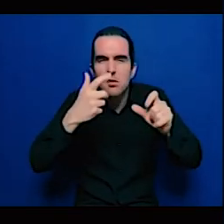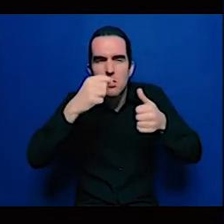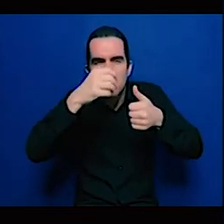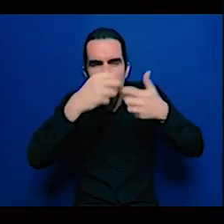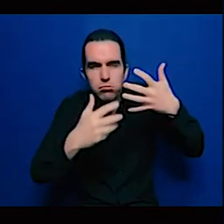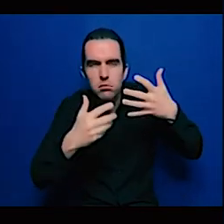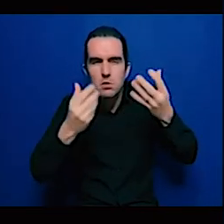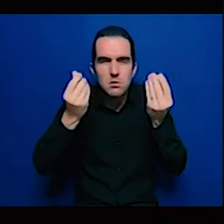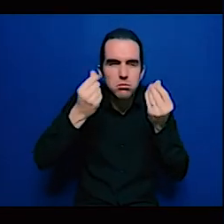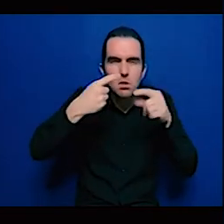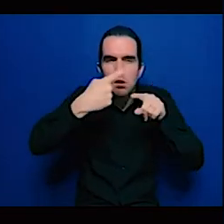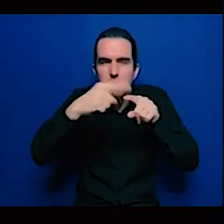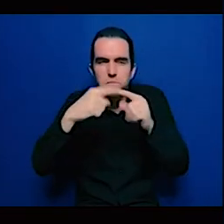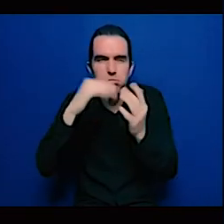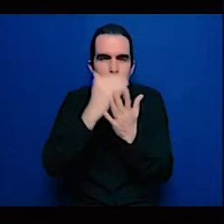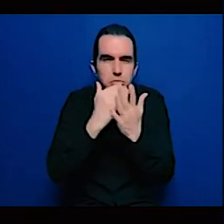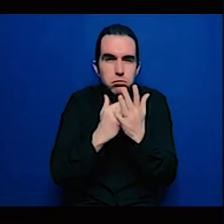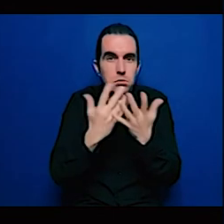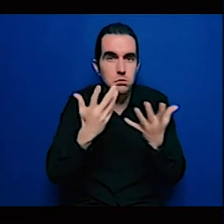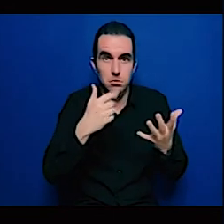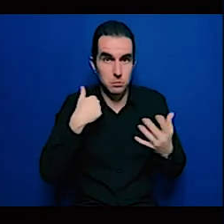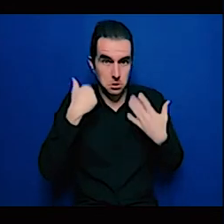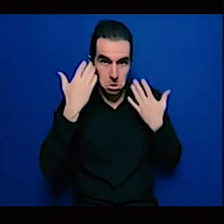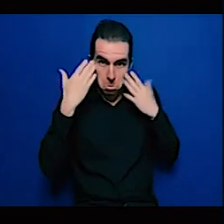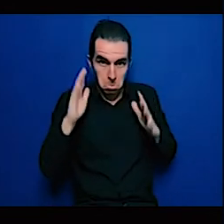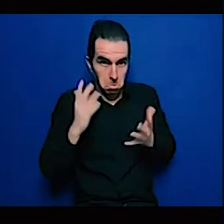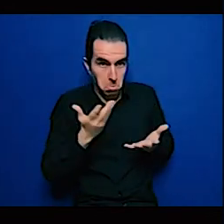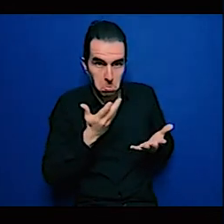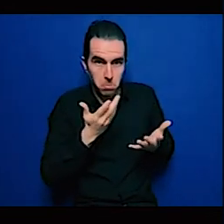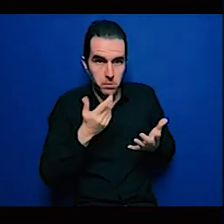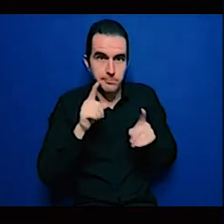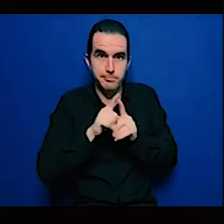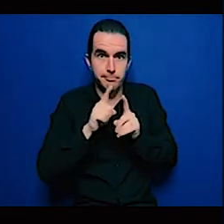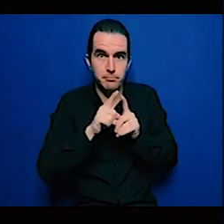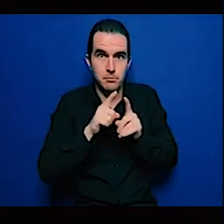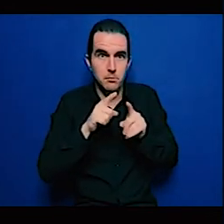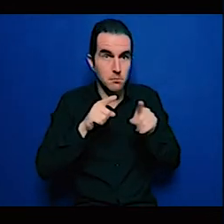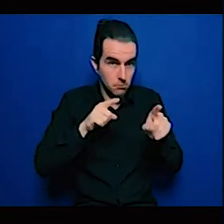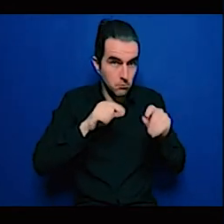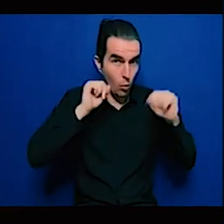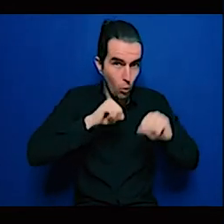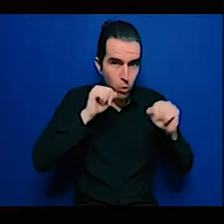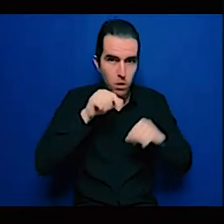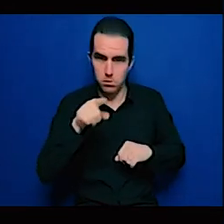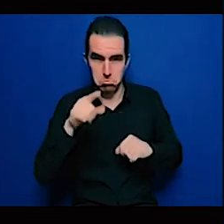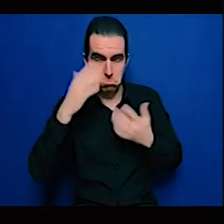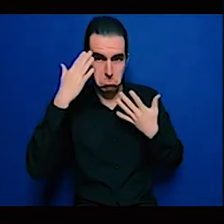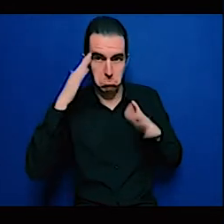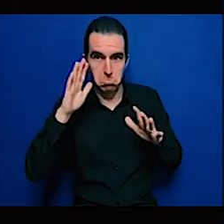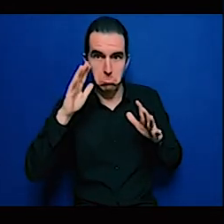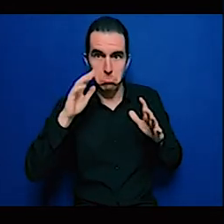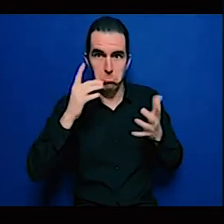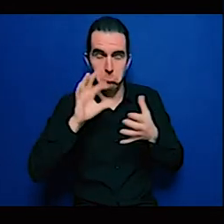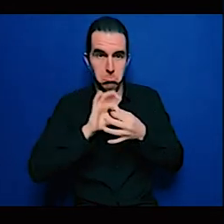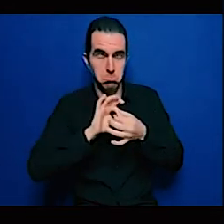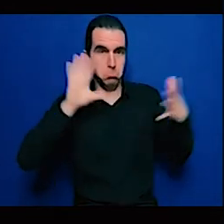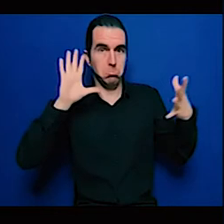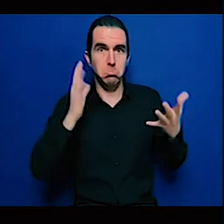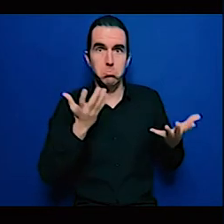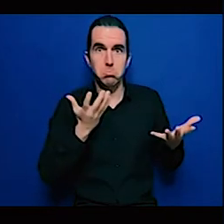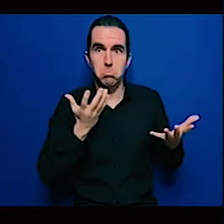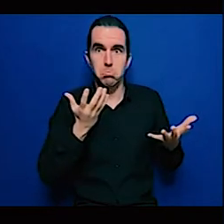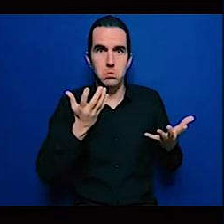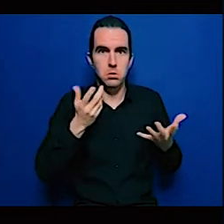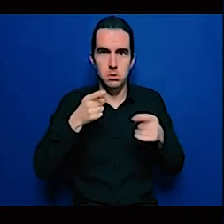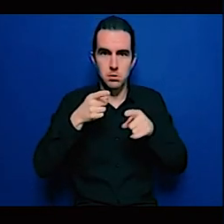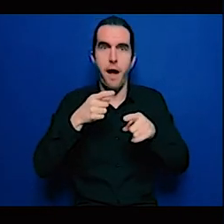knows what those are so again I would also urge that to the extent that certain things do get agreed to by African countries from this COP26 that